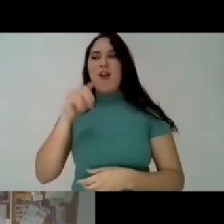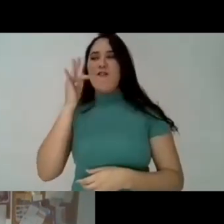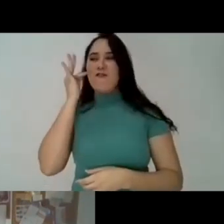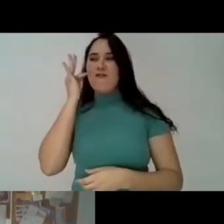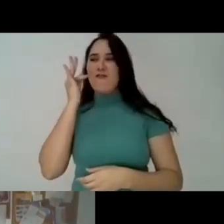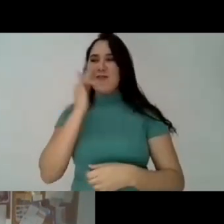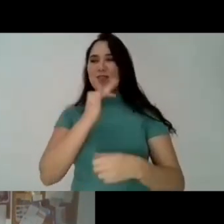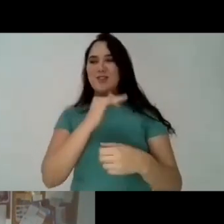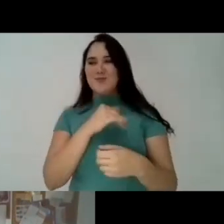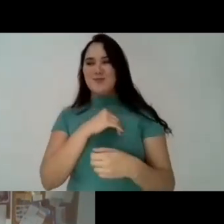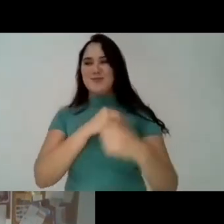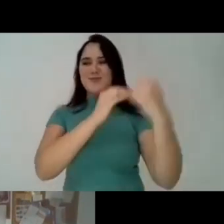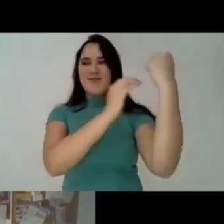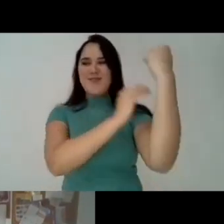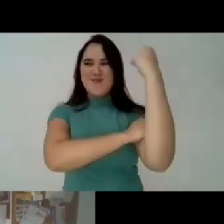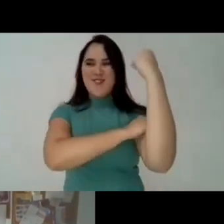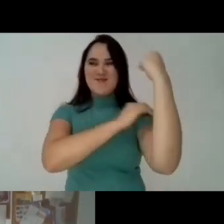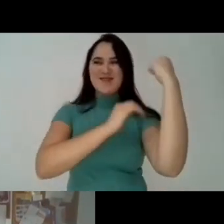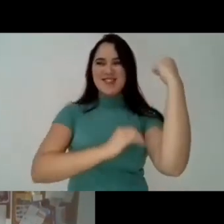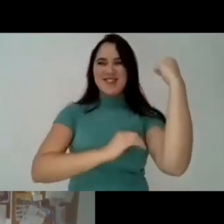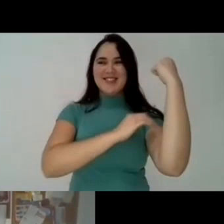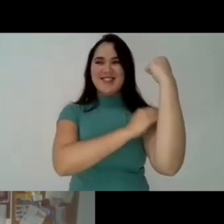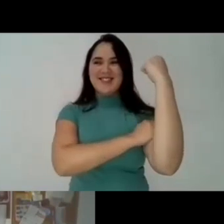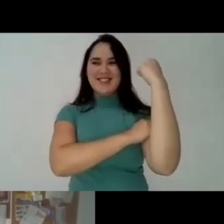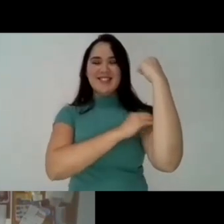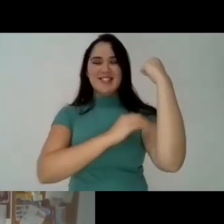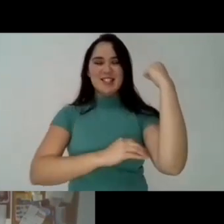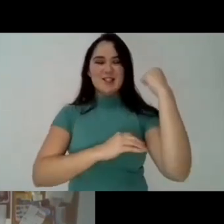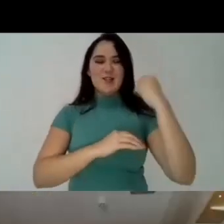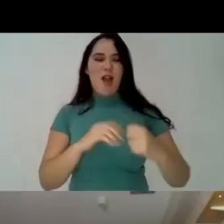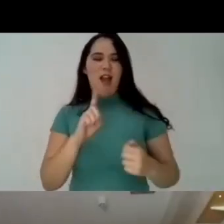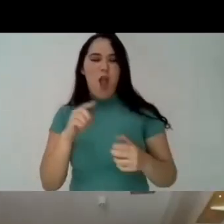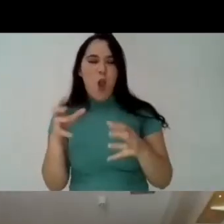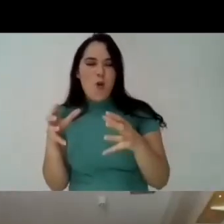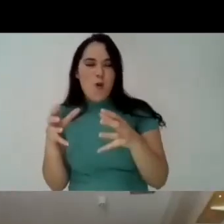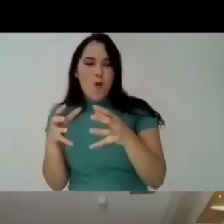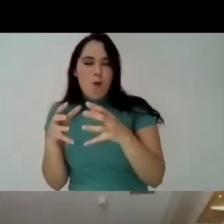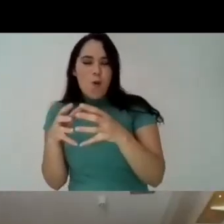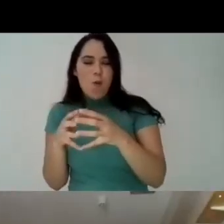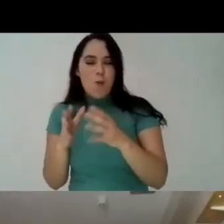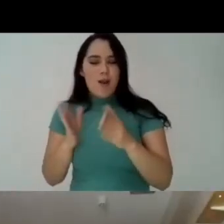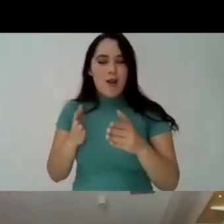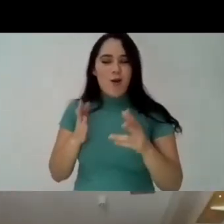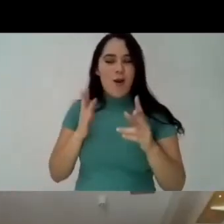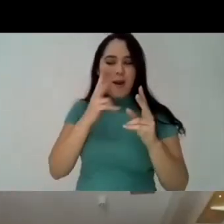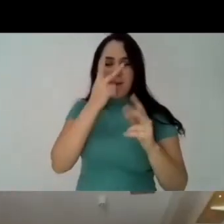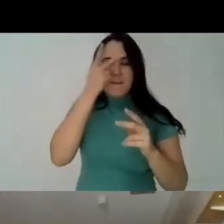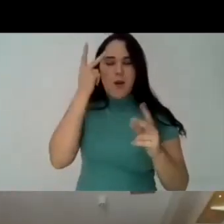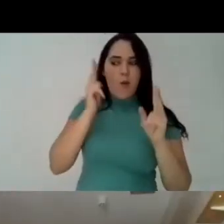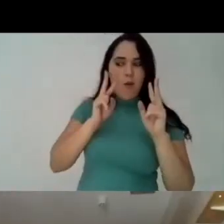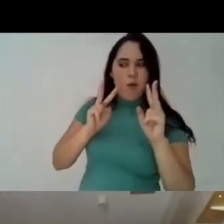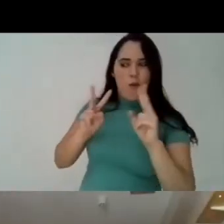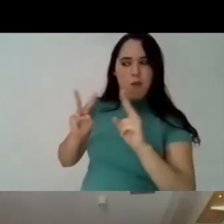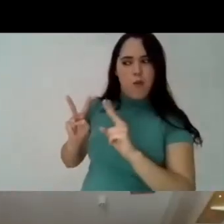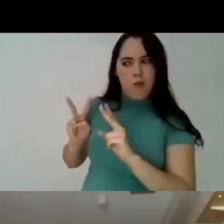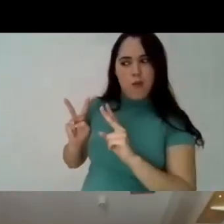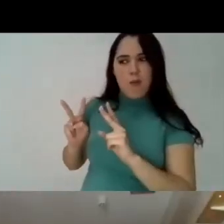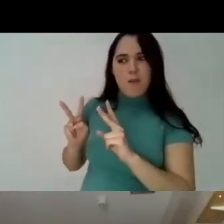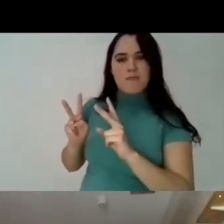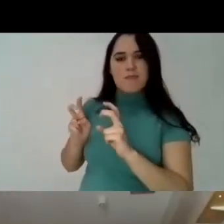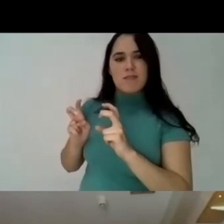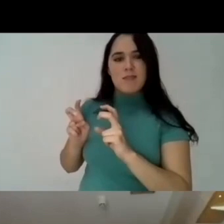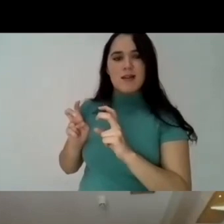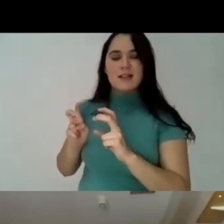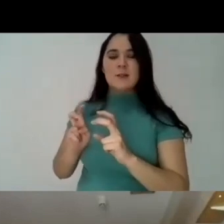feminism is stopped being being seen